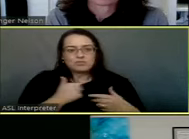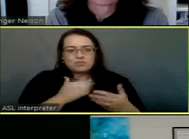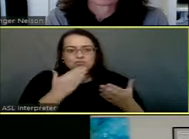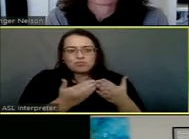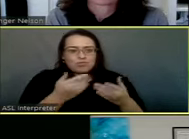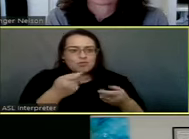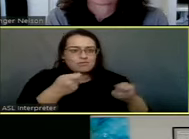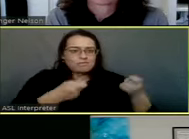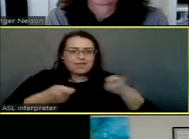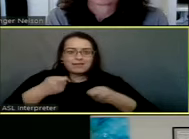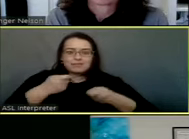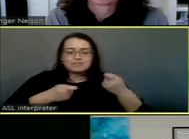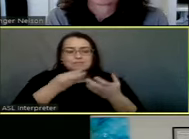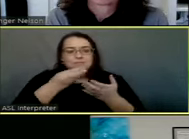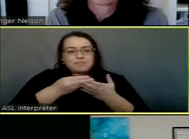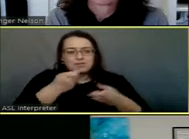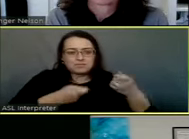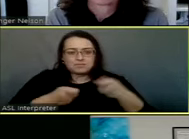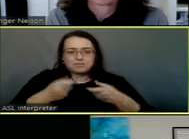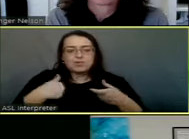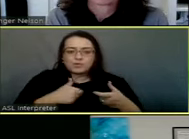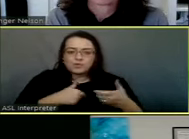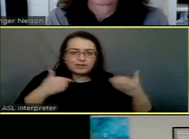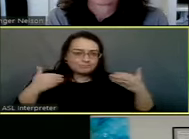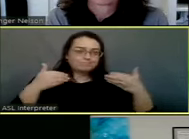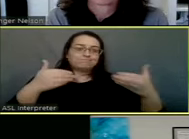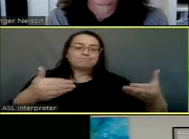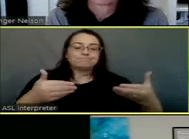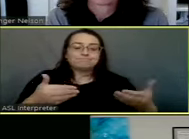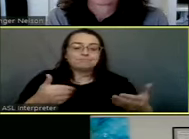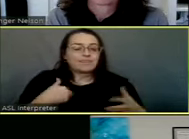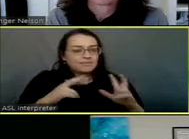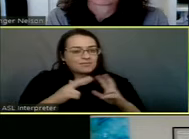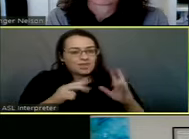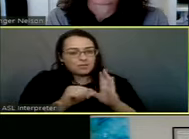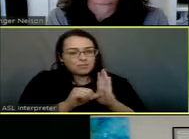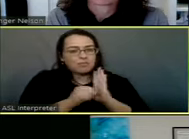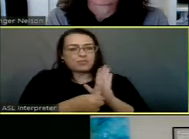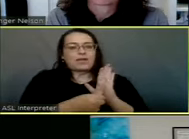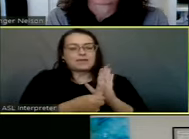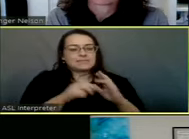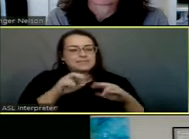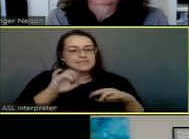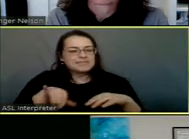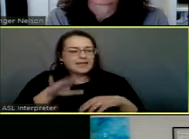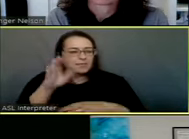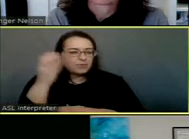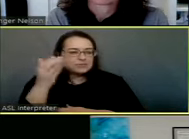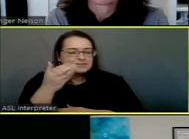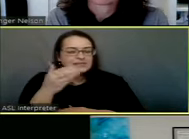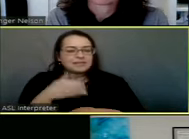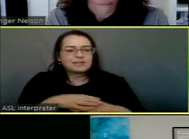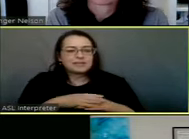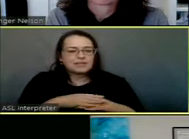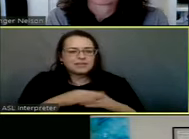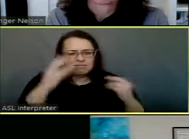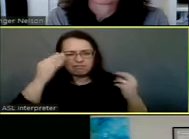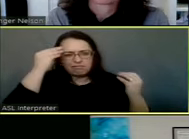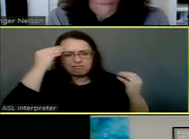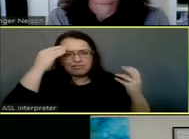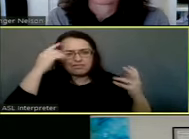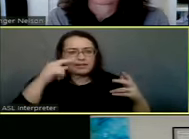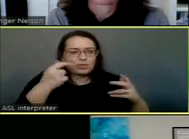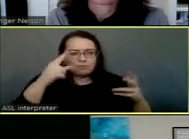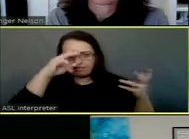we are very much moving forward. I was very impressed with sitting through this. My head swam for a little bit,